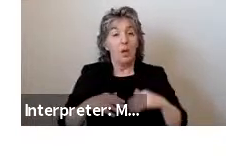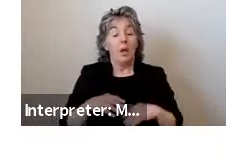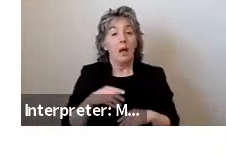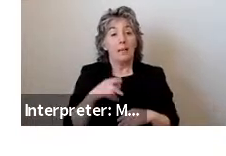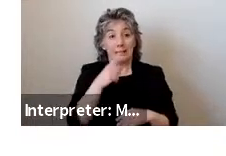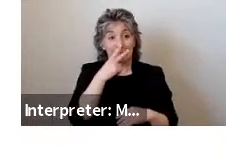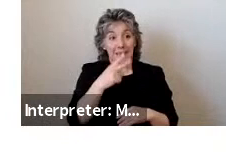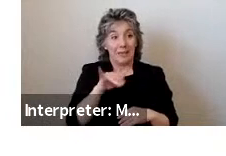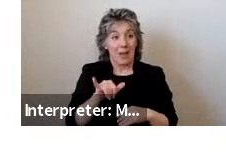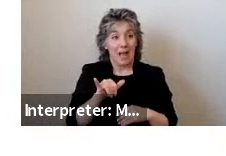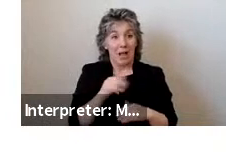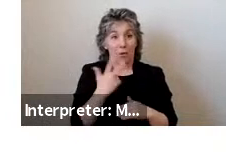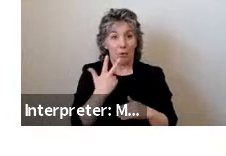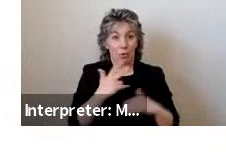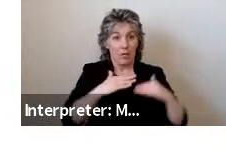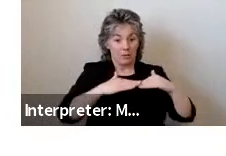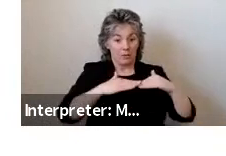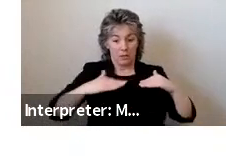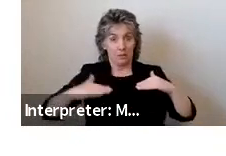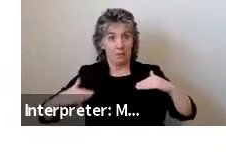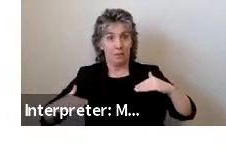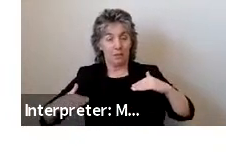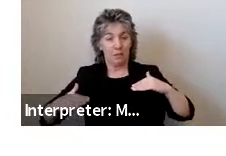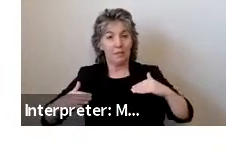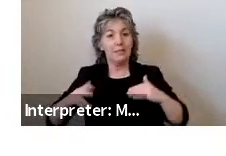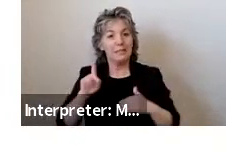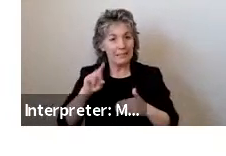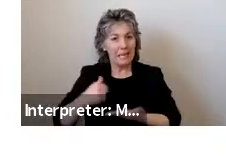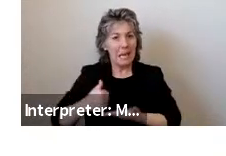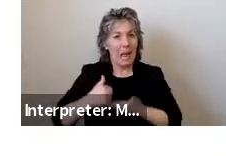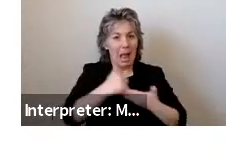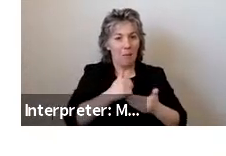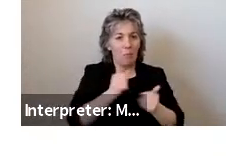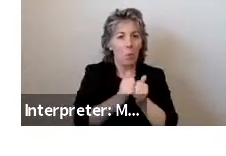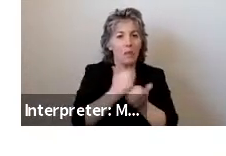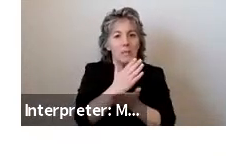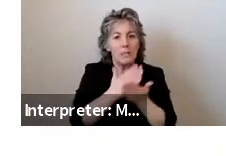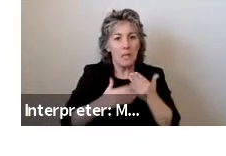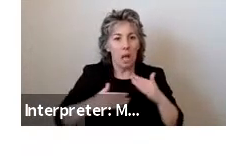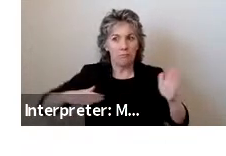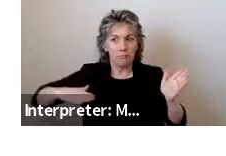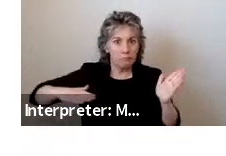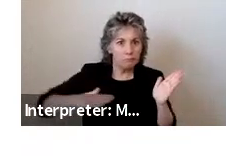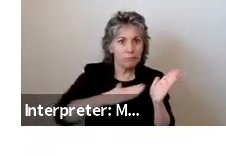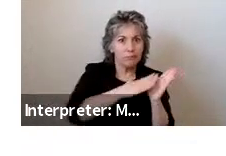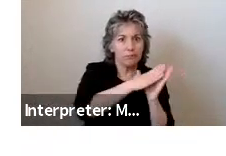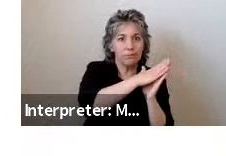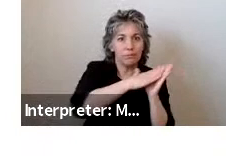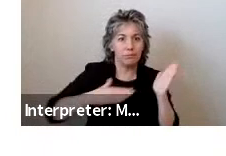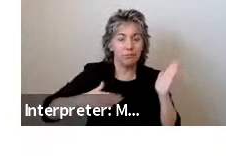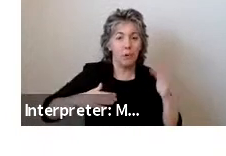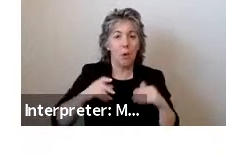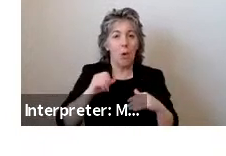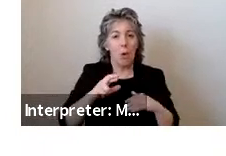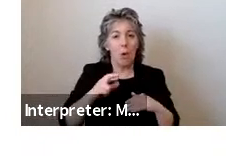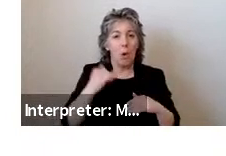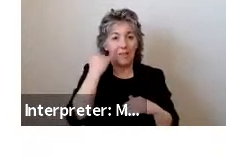ramp alleviated many of the grade break problems and slope problems of early two-segment or solid ramp designs.